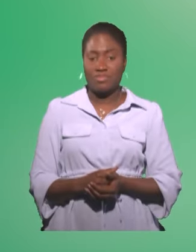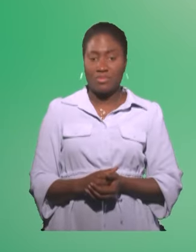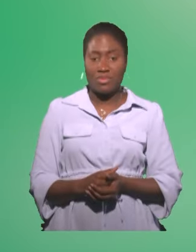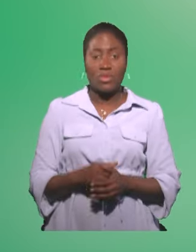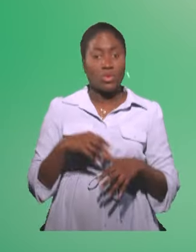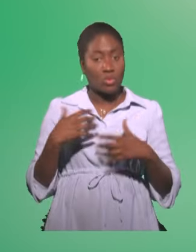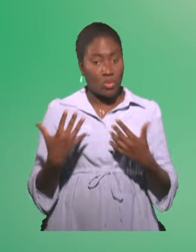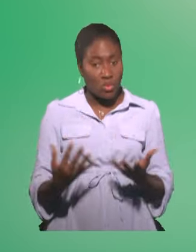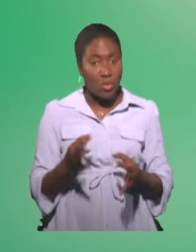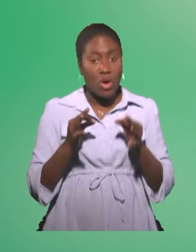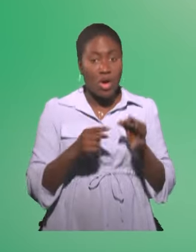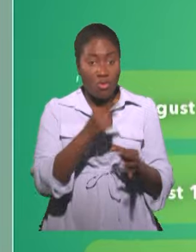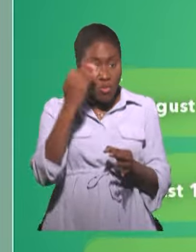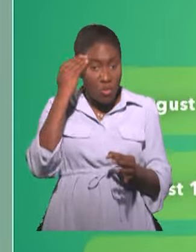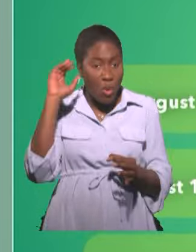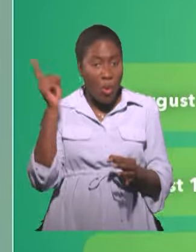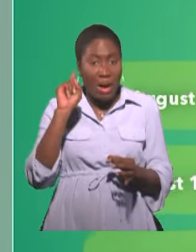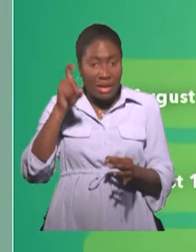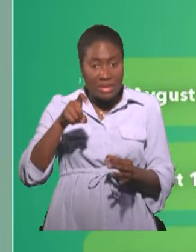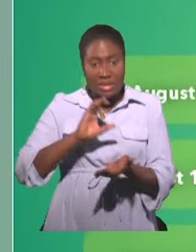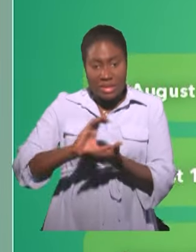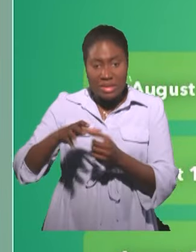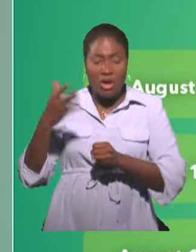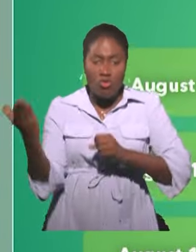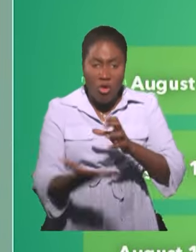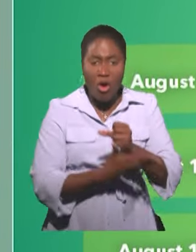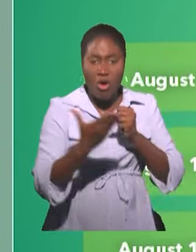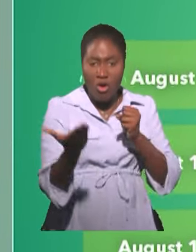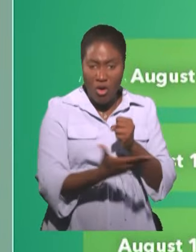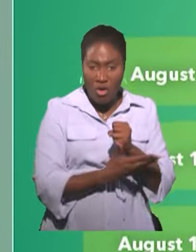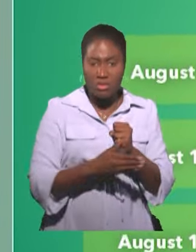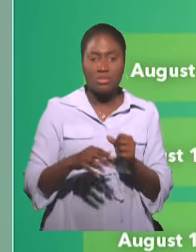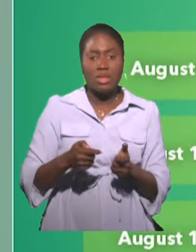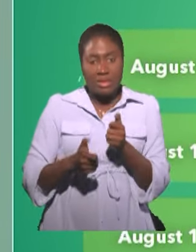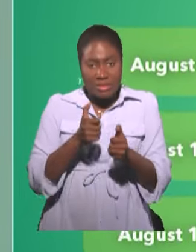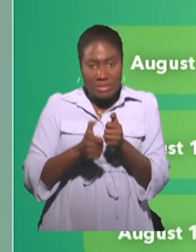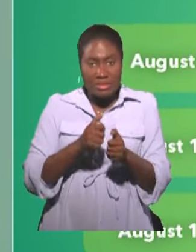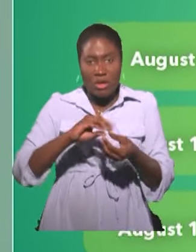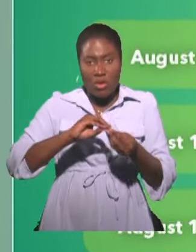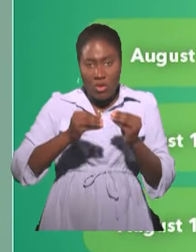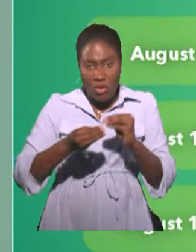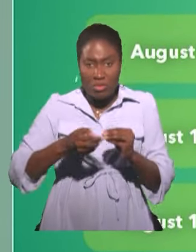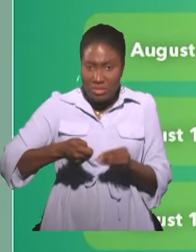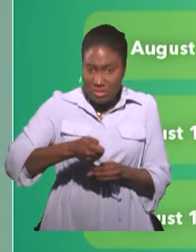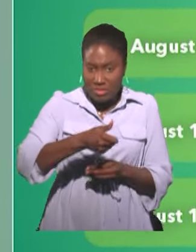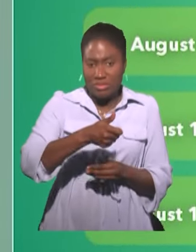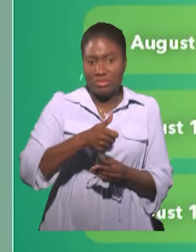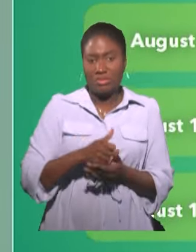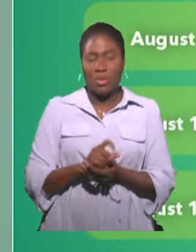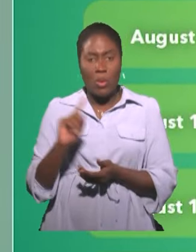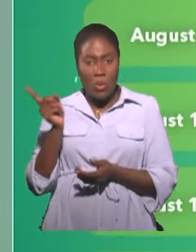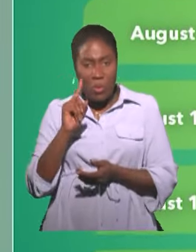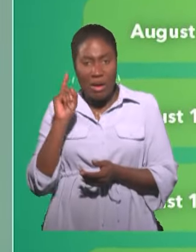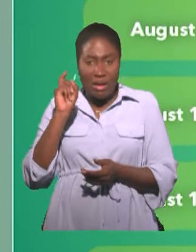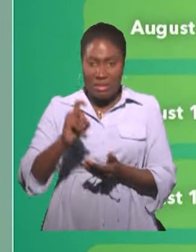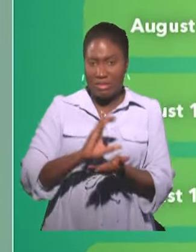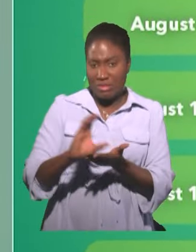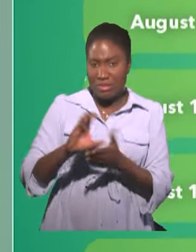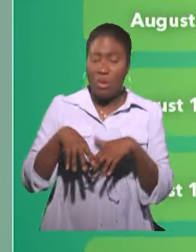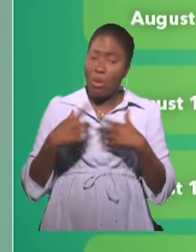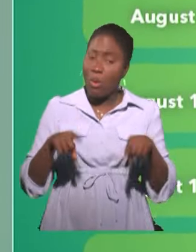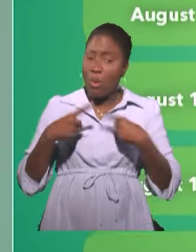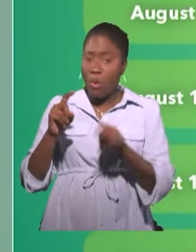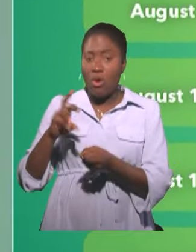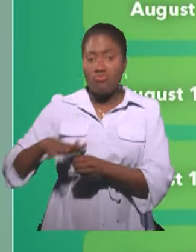can submit the information via WhatsApp to 766-4199 with their name, number and location of the suggested area or visit